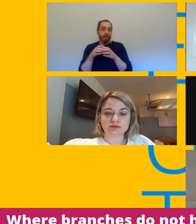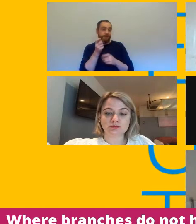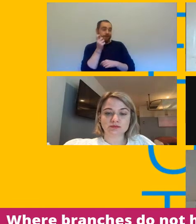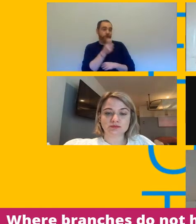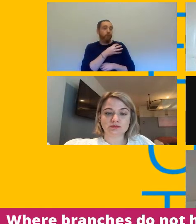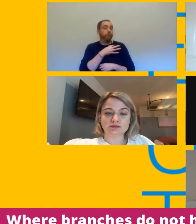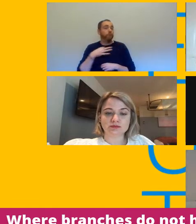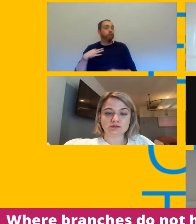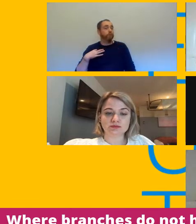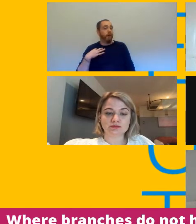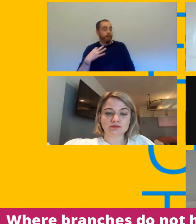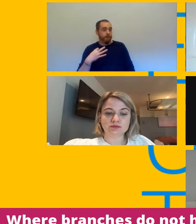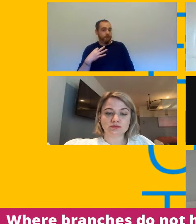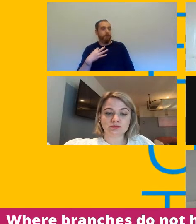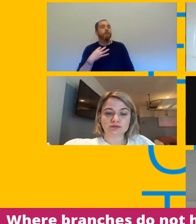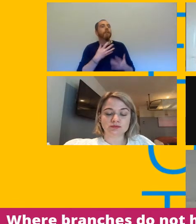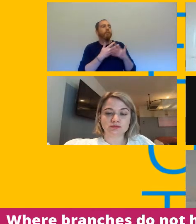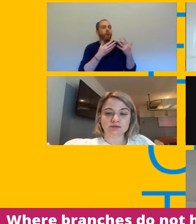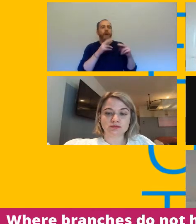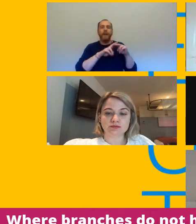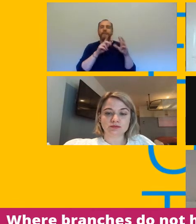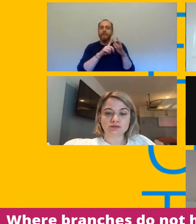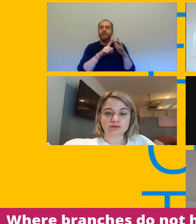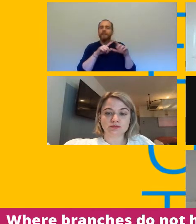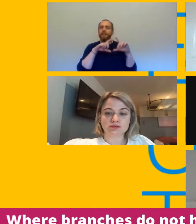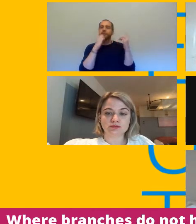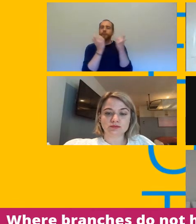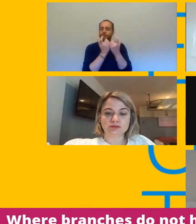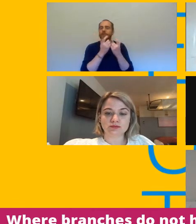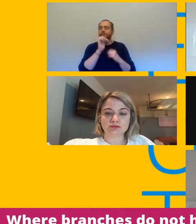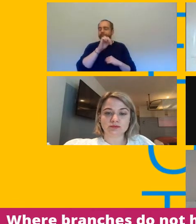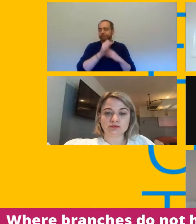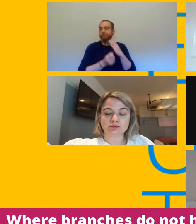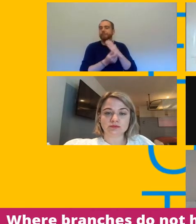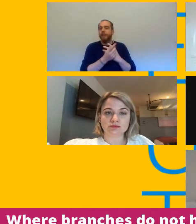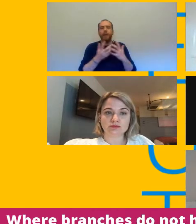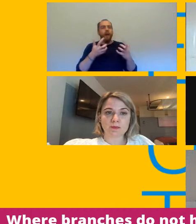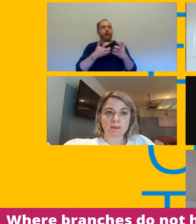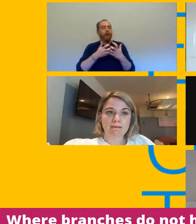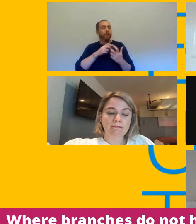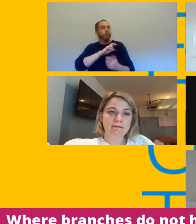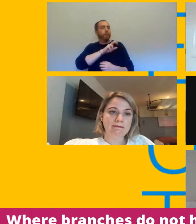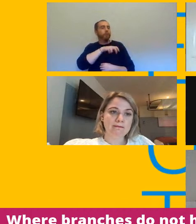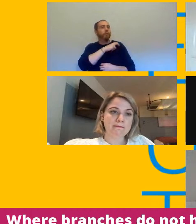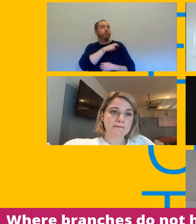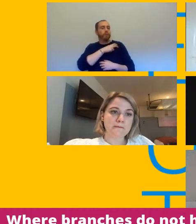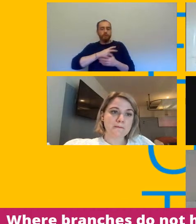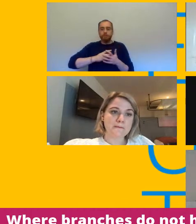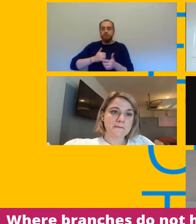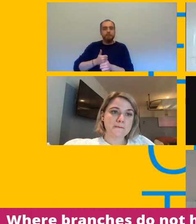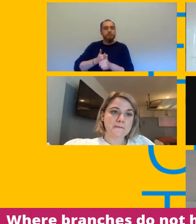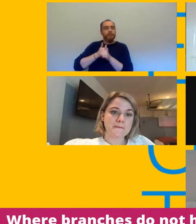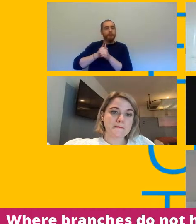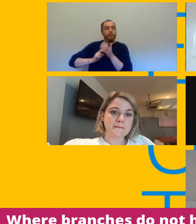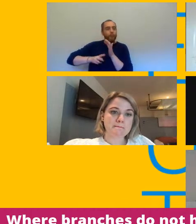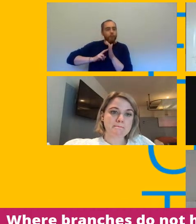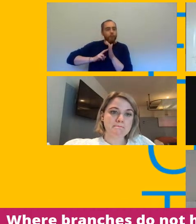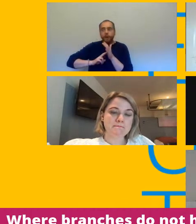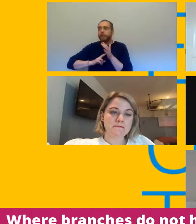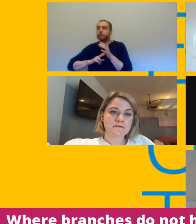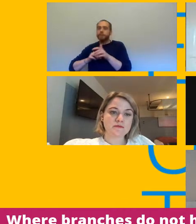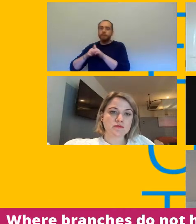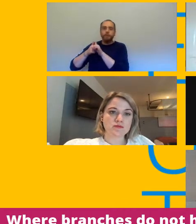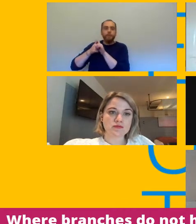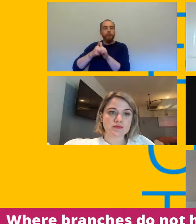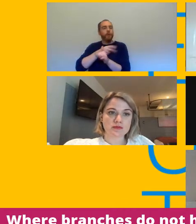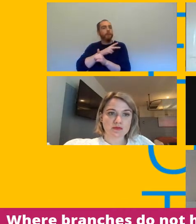is obviously the case in a lot of fe colleges how can the union help to organize and support members and so the reason that i've